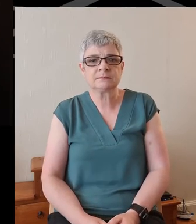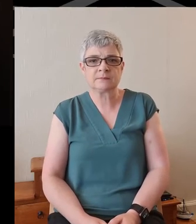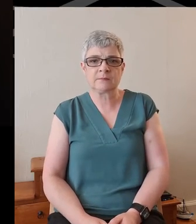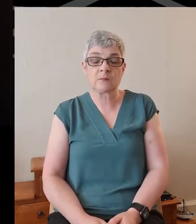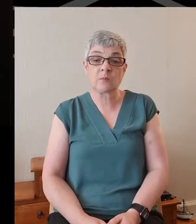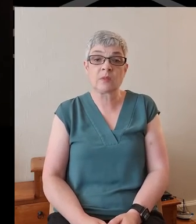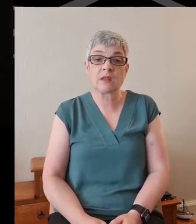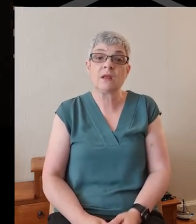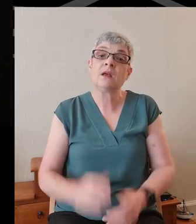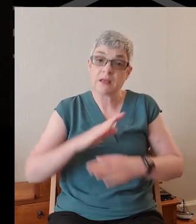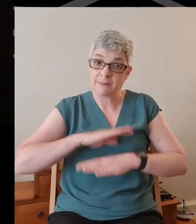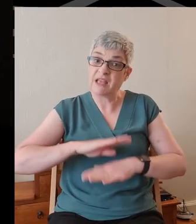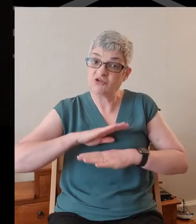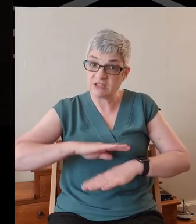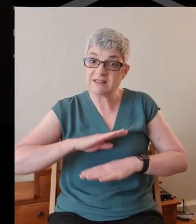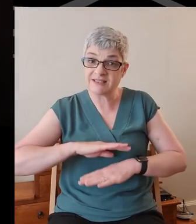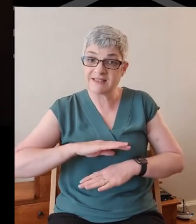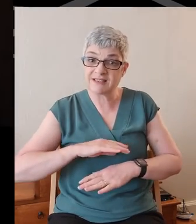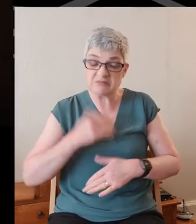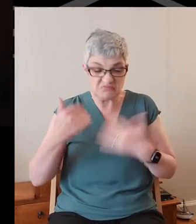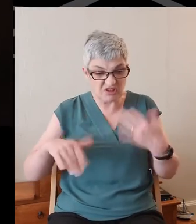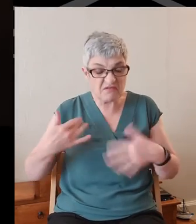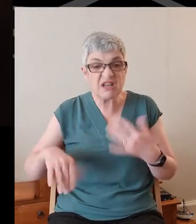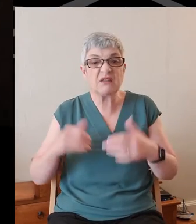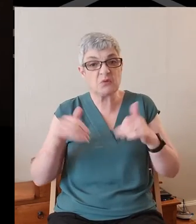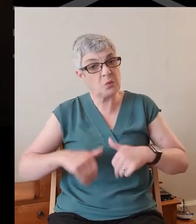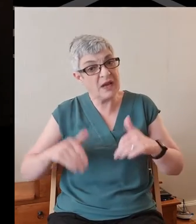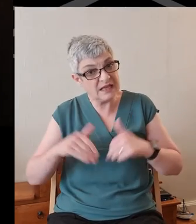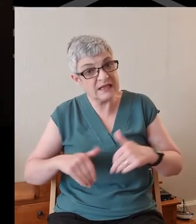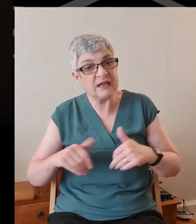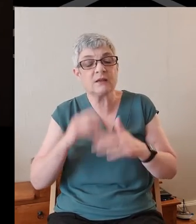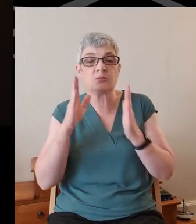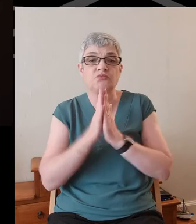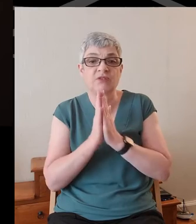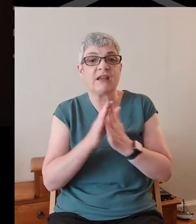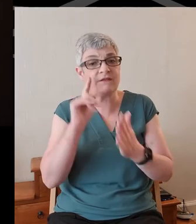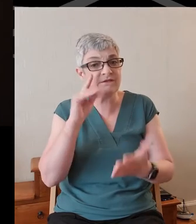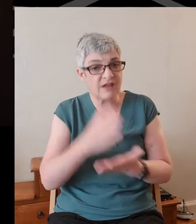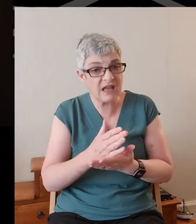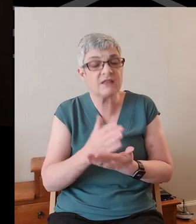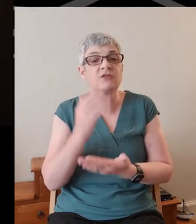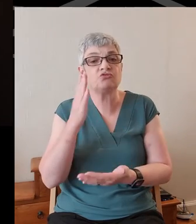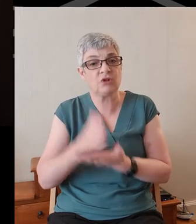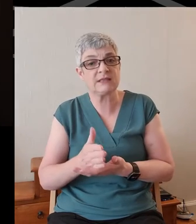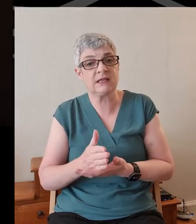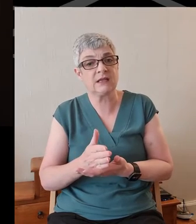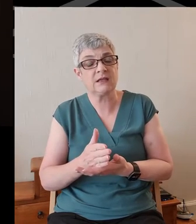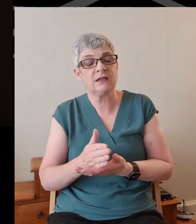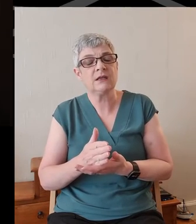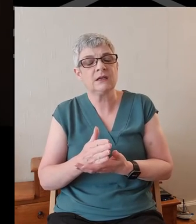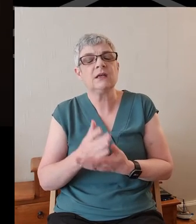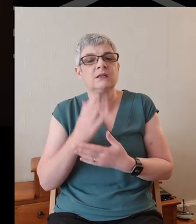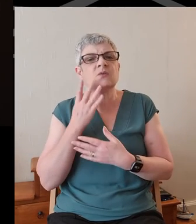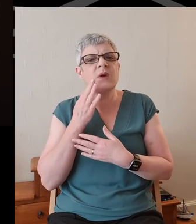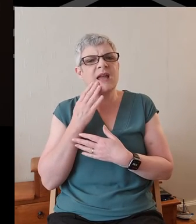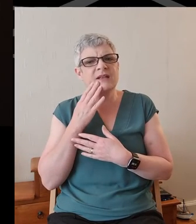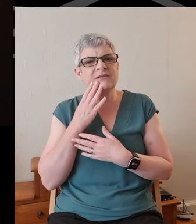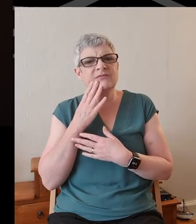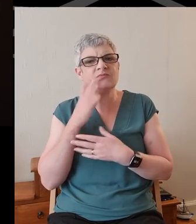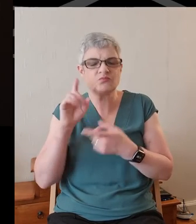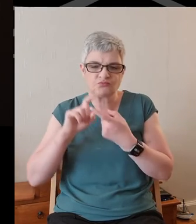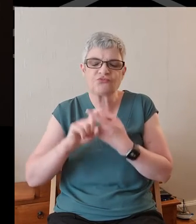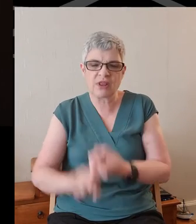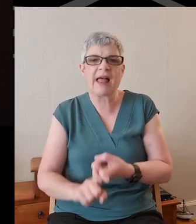That patience and suffering that waiting that prayer of faith that trusting is when there is reliance